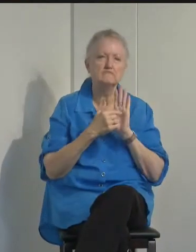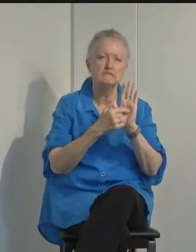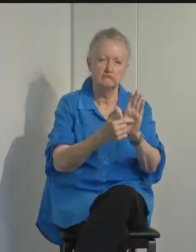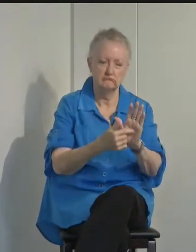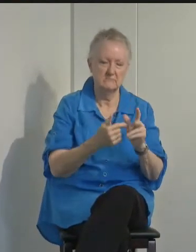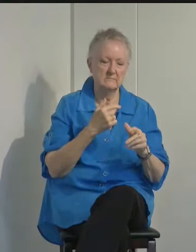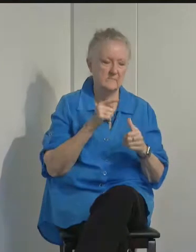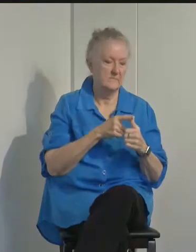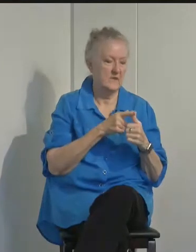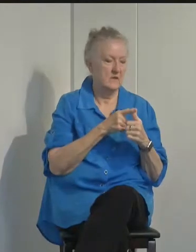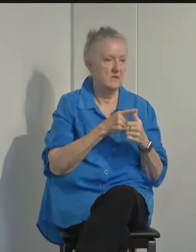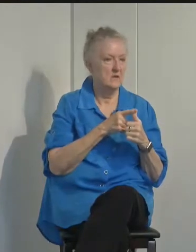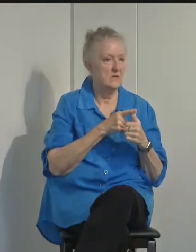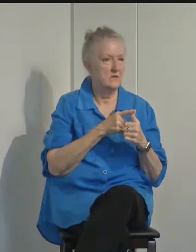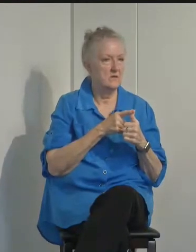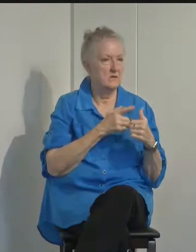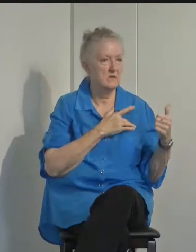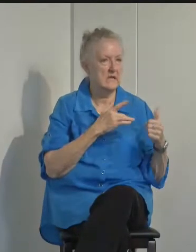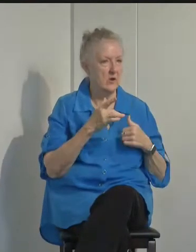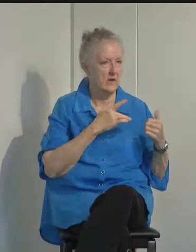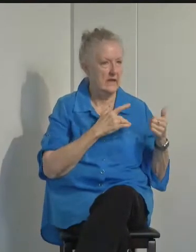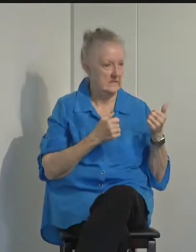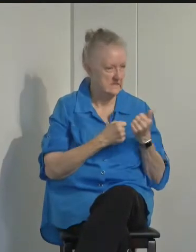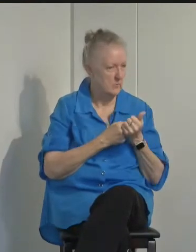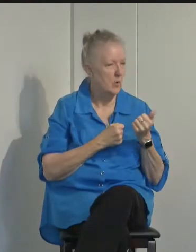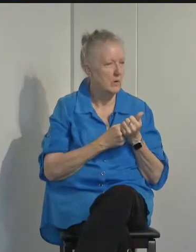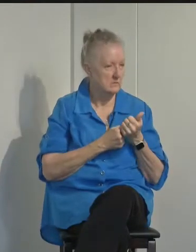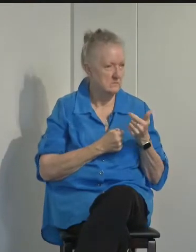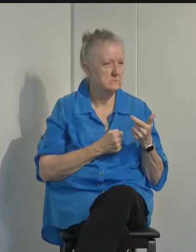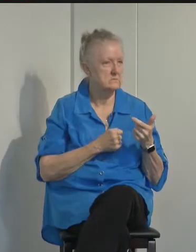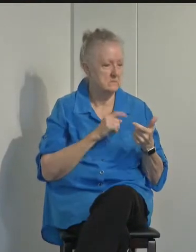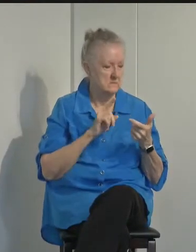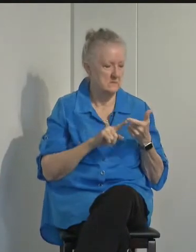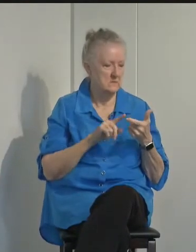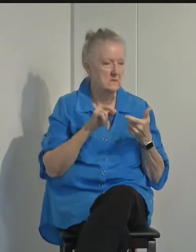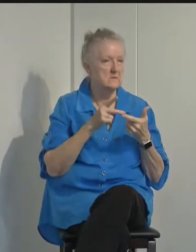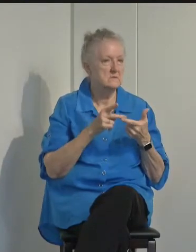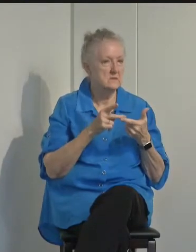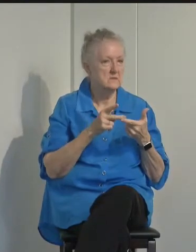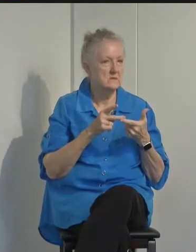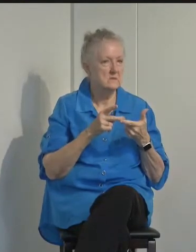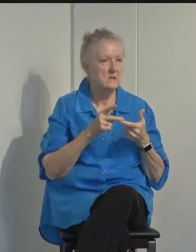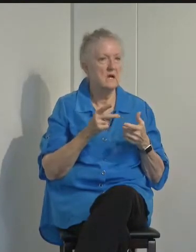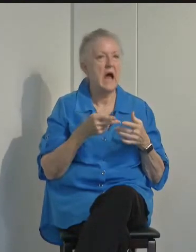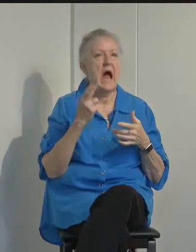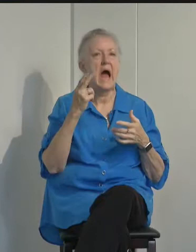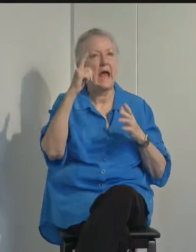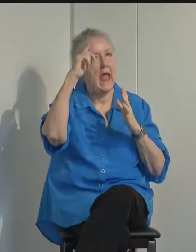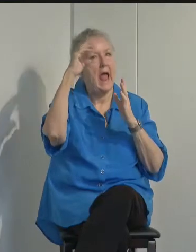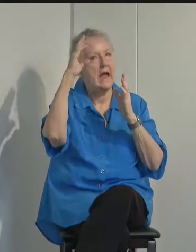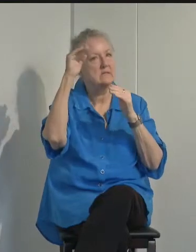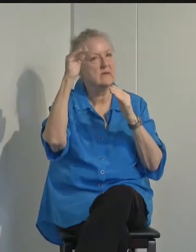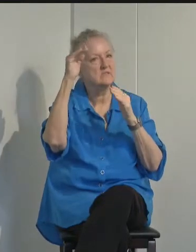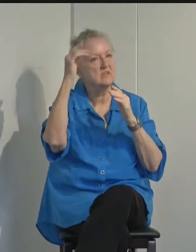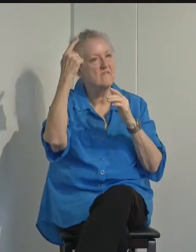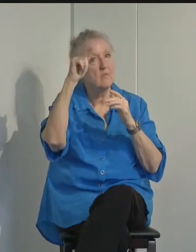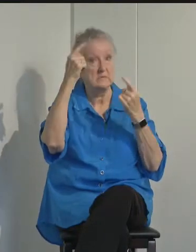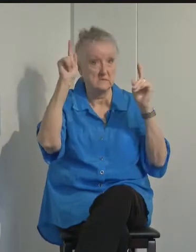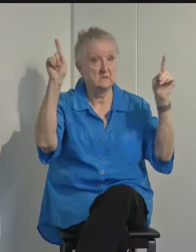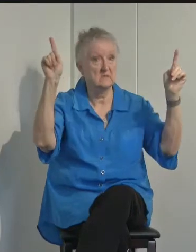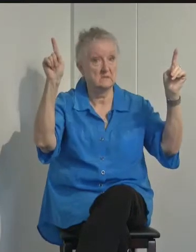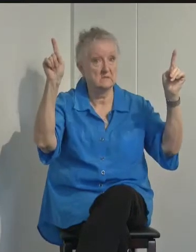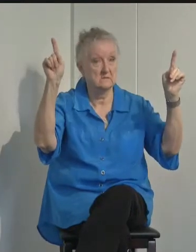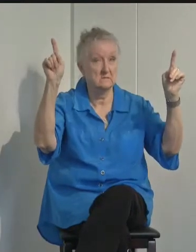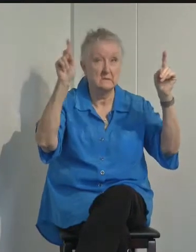The first is caring and support. The second, high expectations for success,